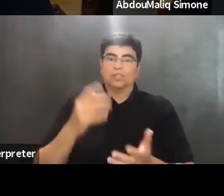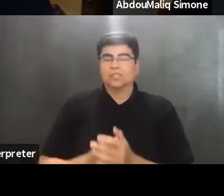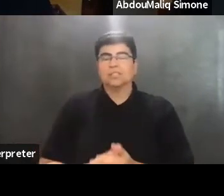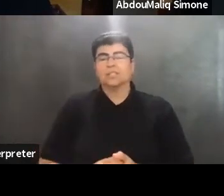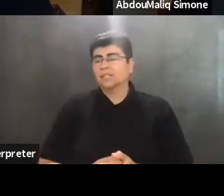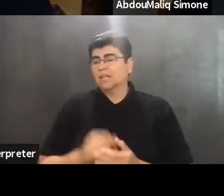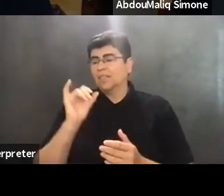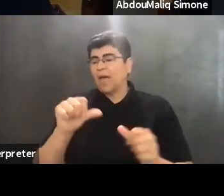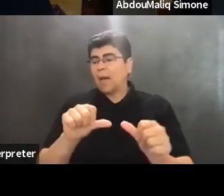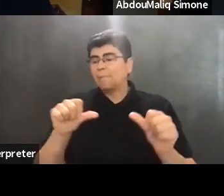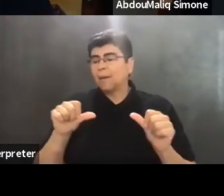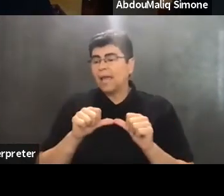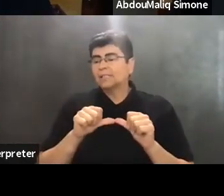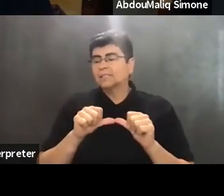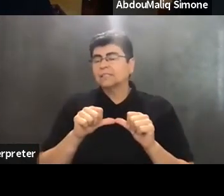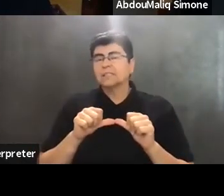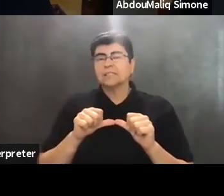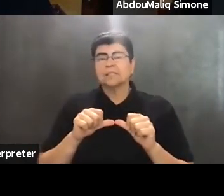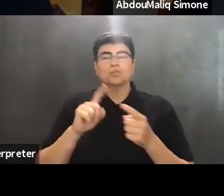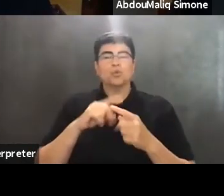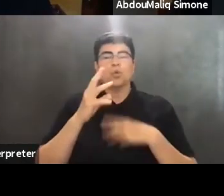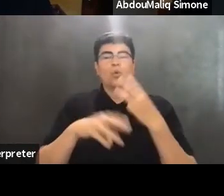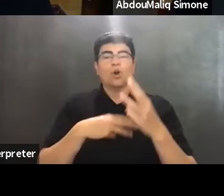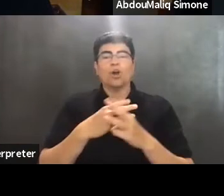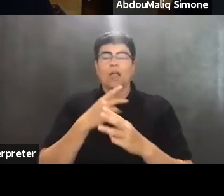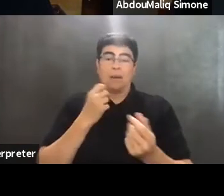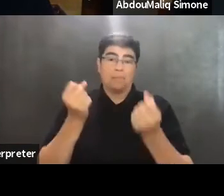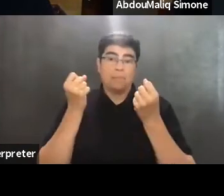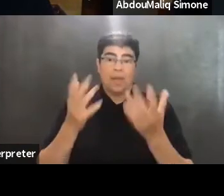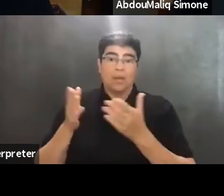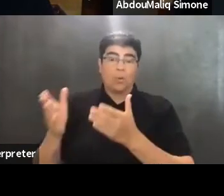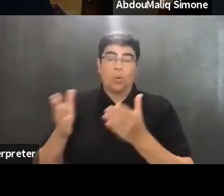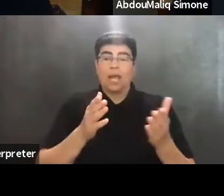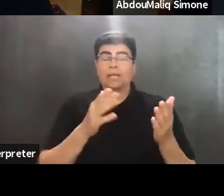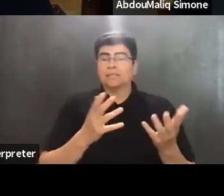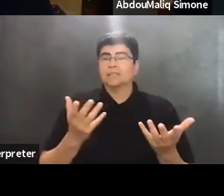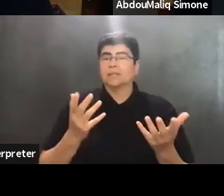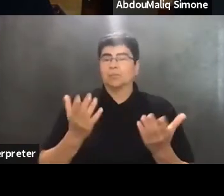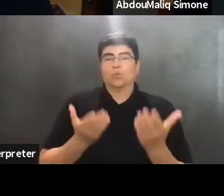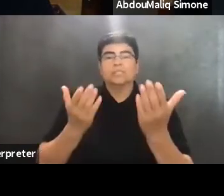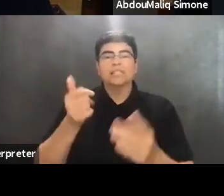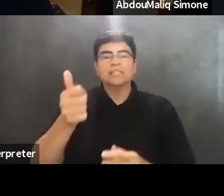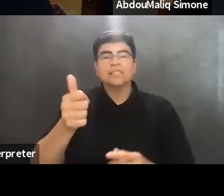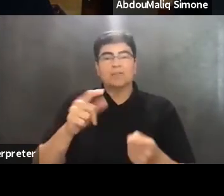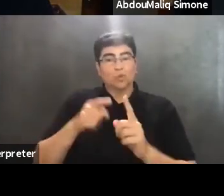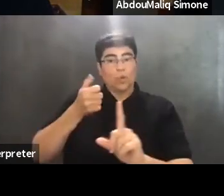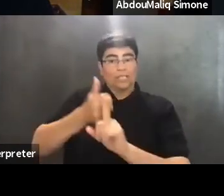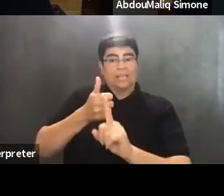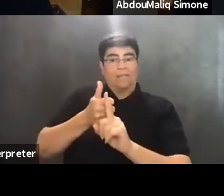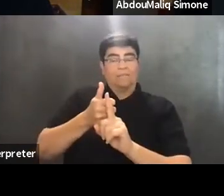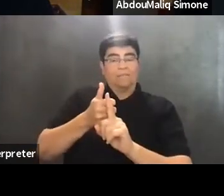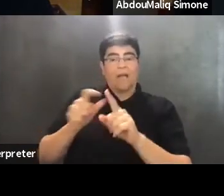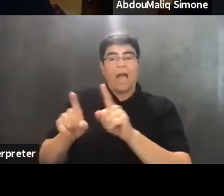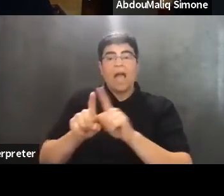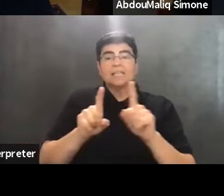presents itself to the world and many, in many ways, presents itself to itself as